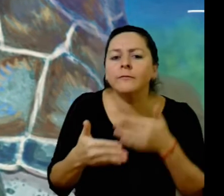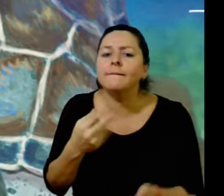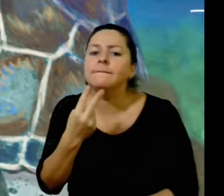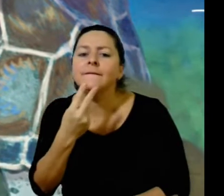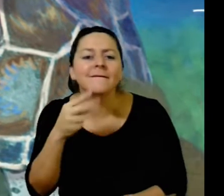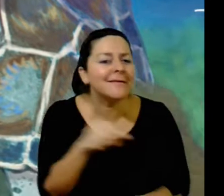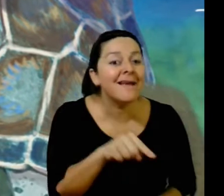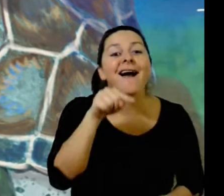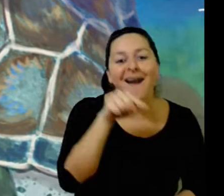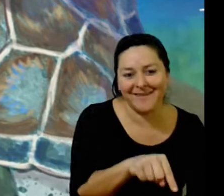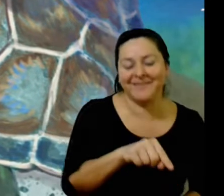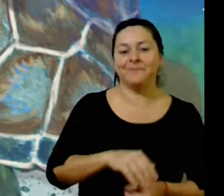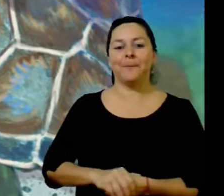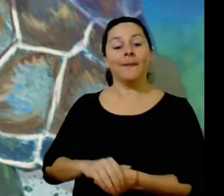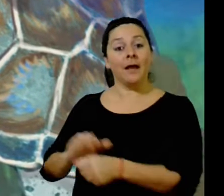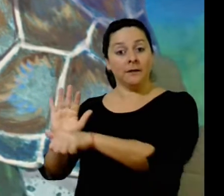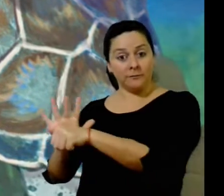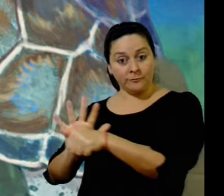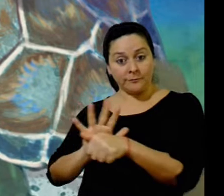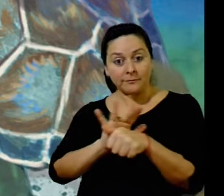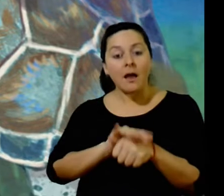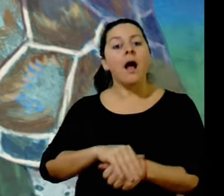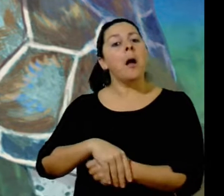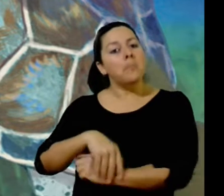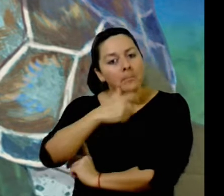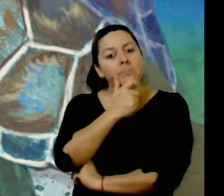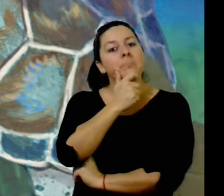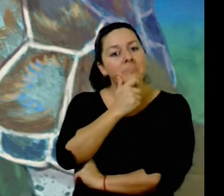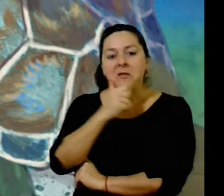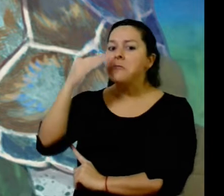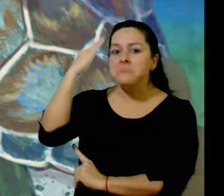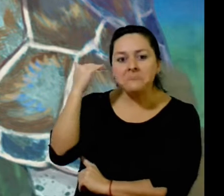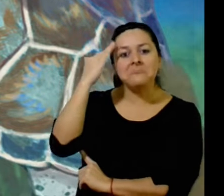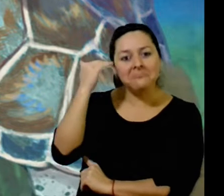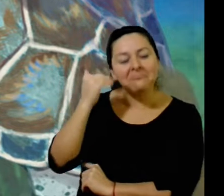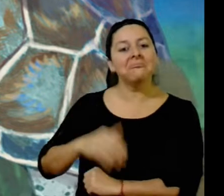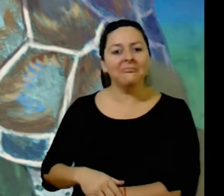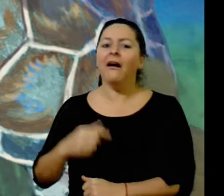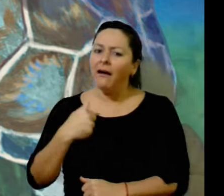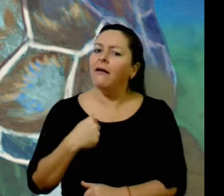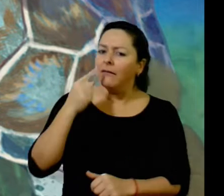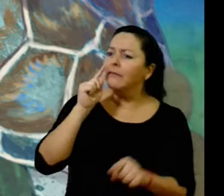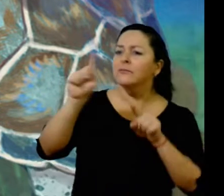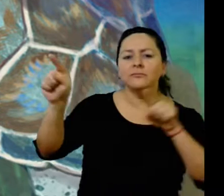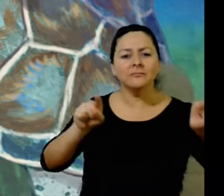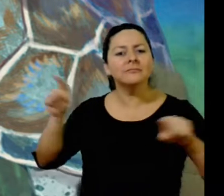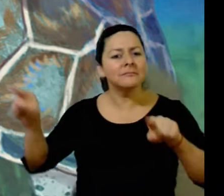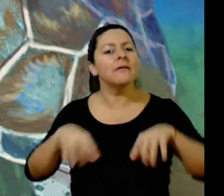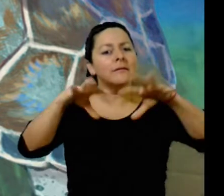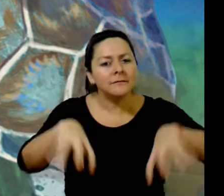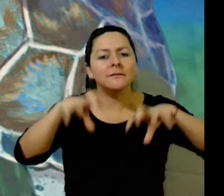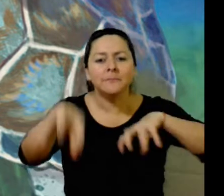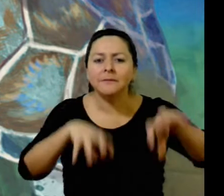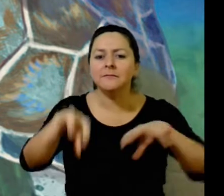Hmm, I don't know. But, I've seen something similar on other animals during my